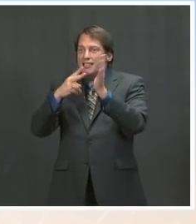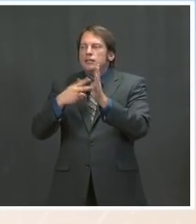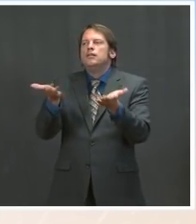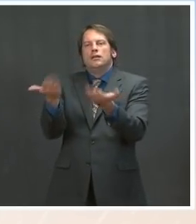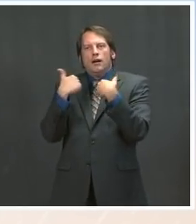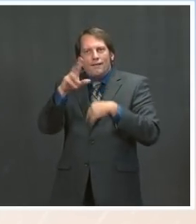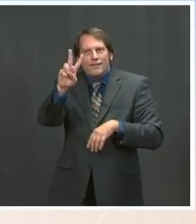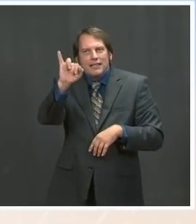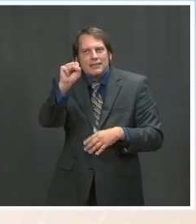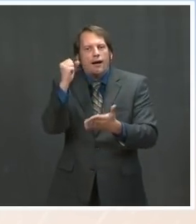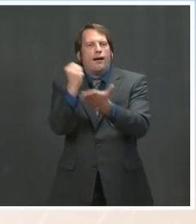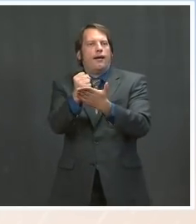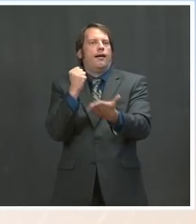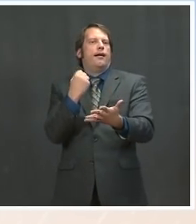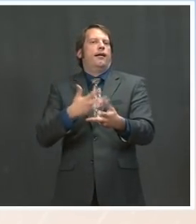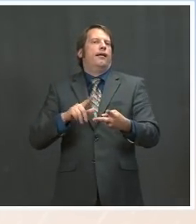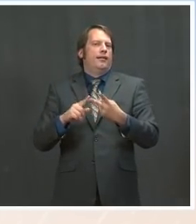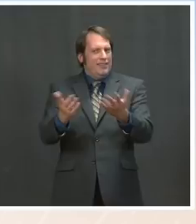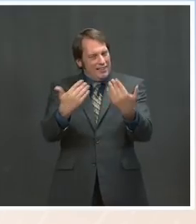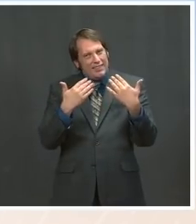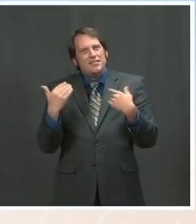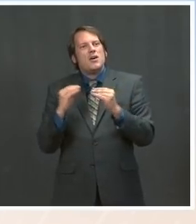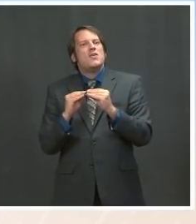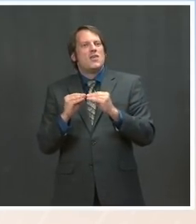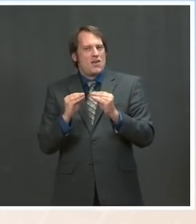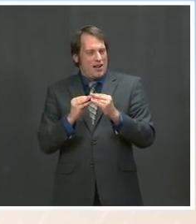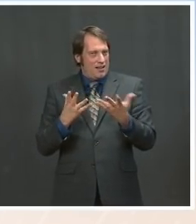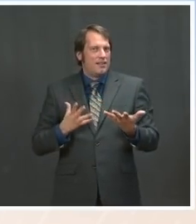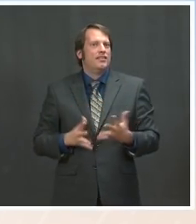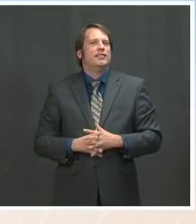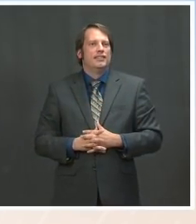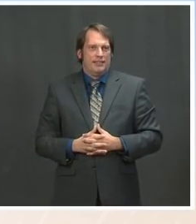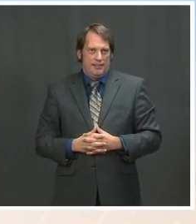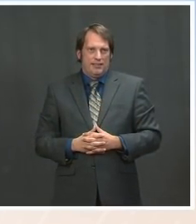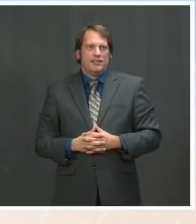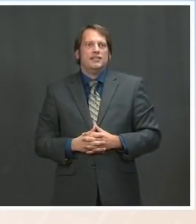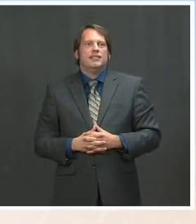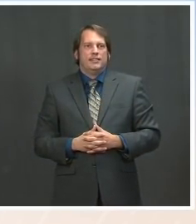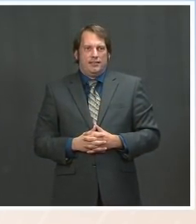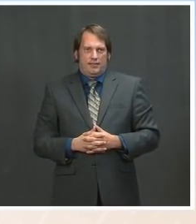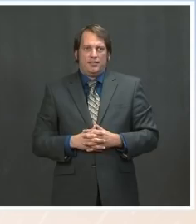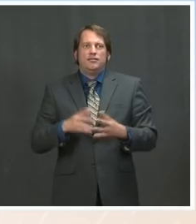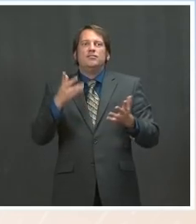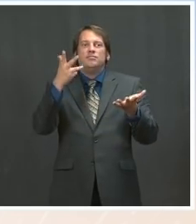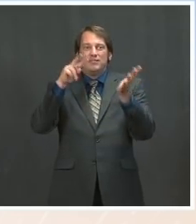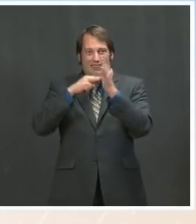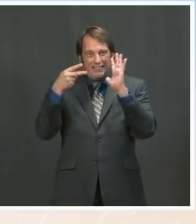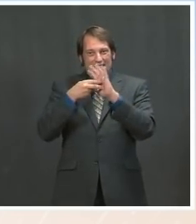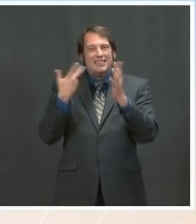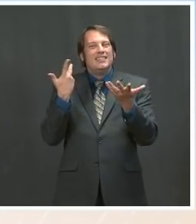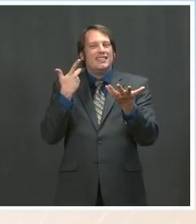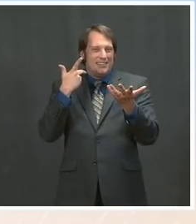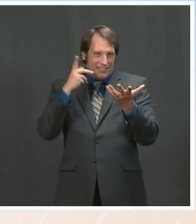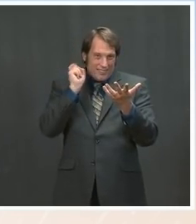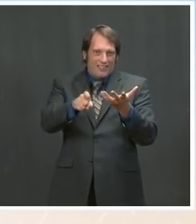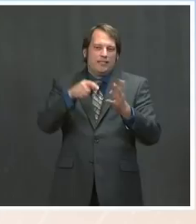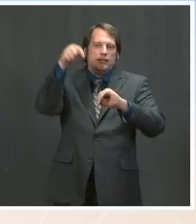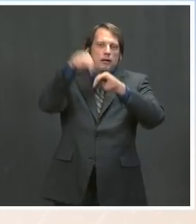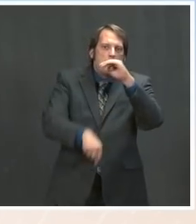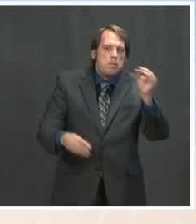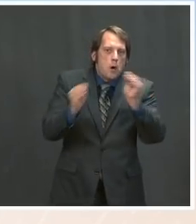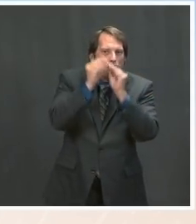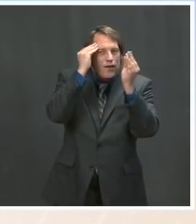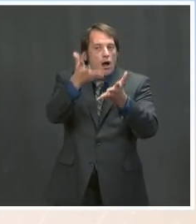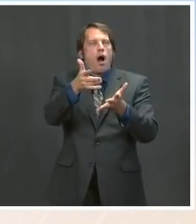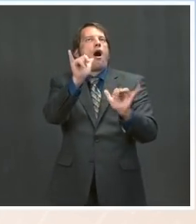in. So, we provided more information, as sometimes is necessary to do. The Okay. And on the Johnson & Johnson vaccine, it's been